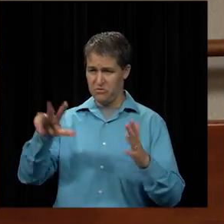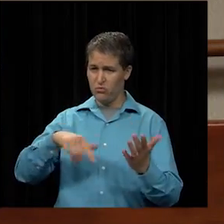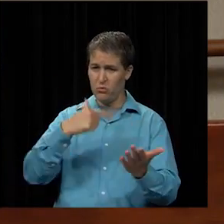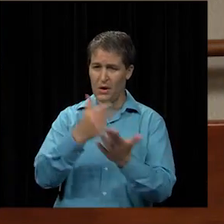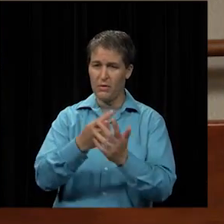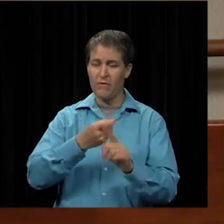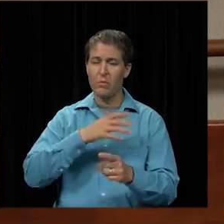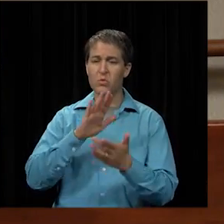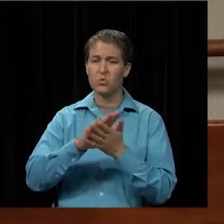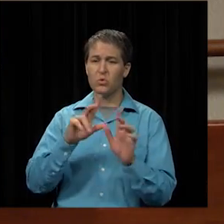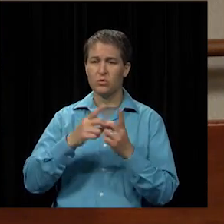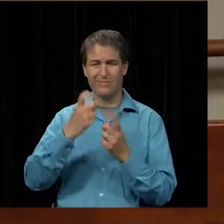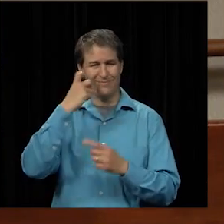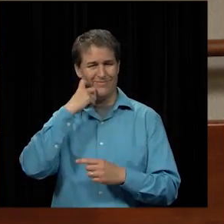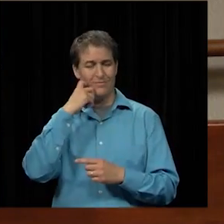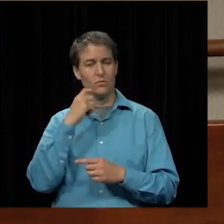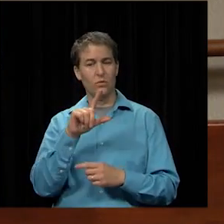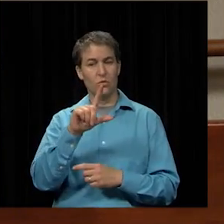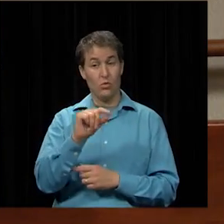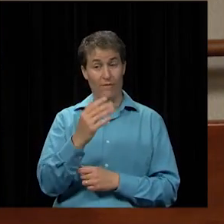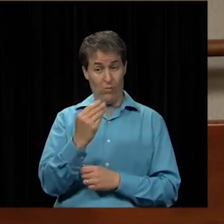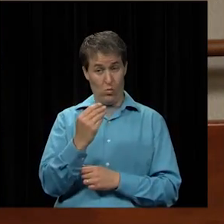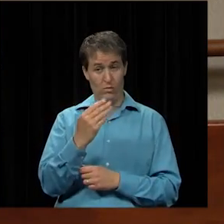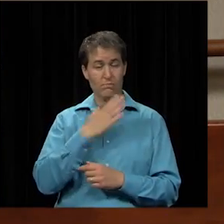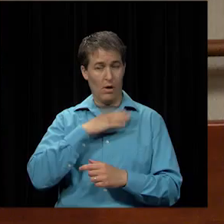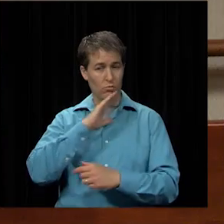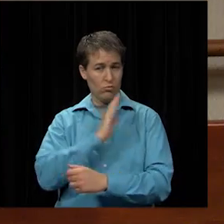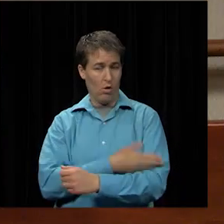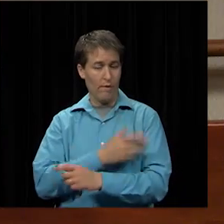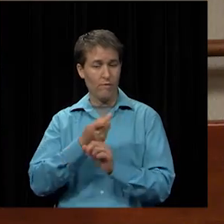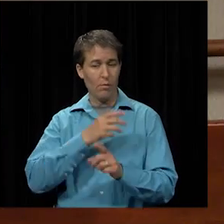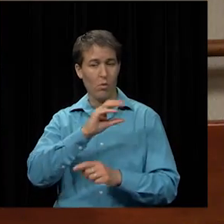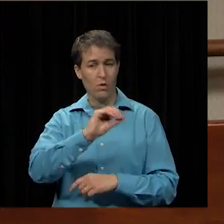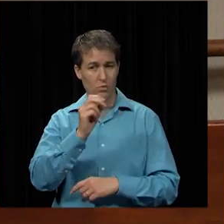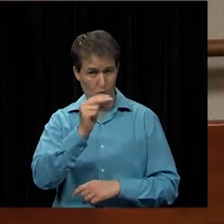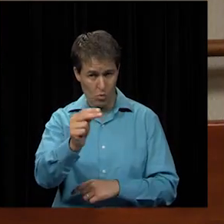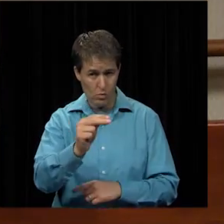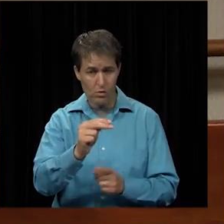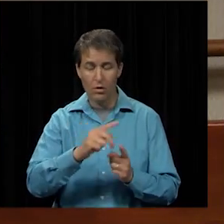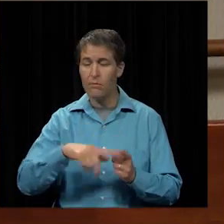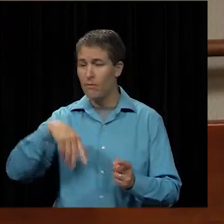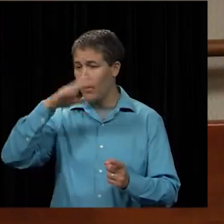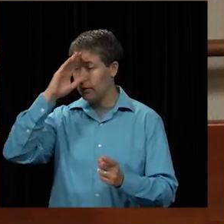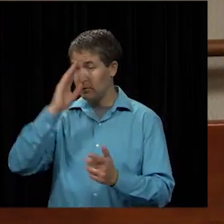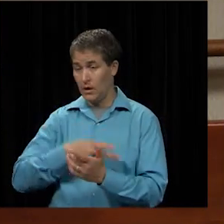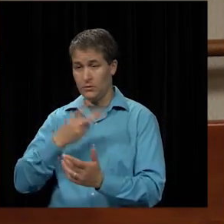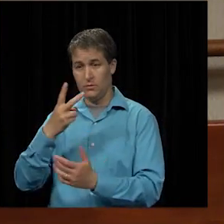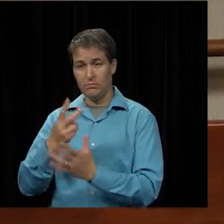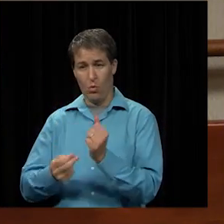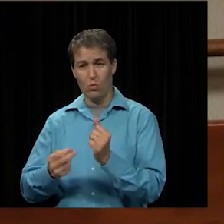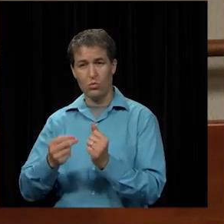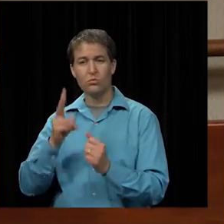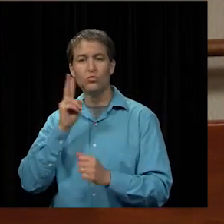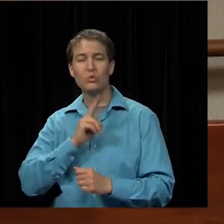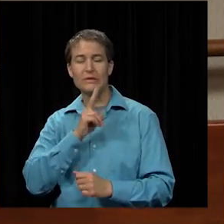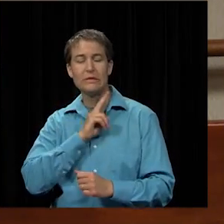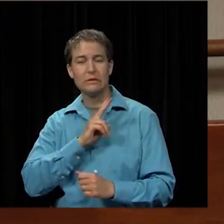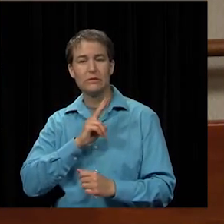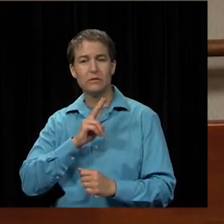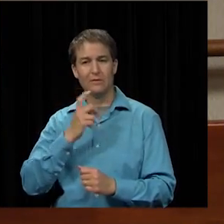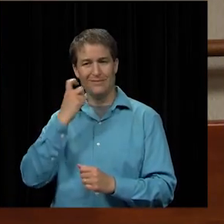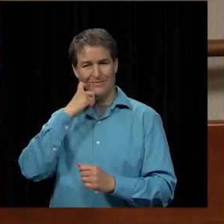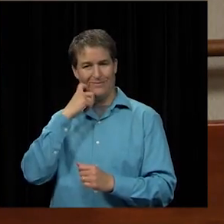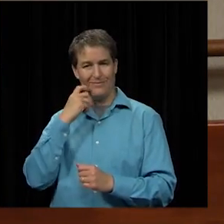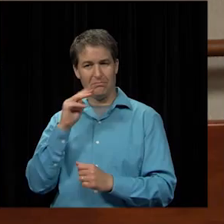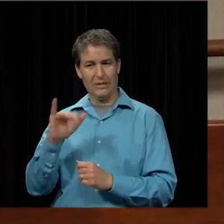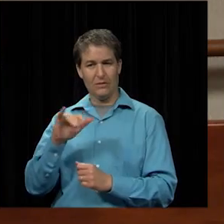recently. In 2014, my daughter, from Olathe North. My sons, they are twins this previous May,